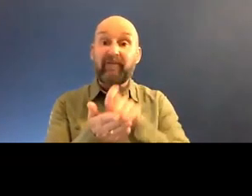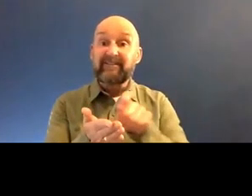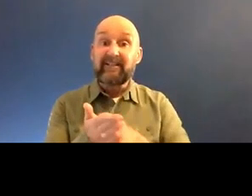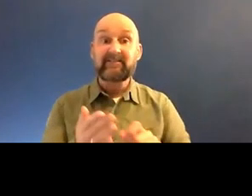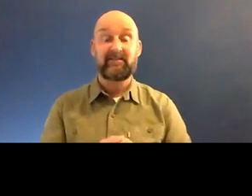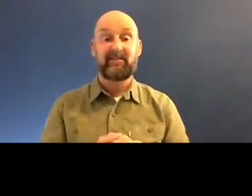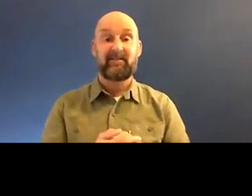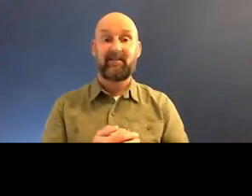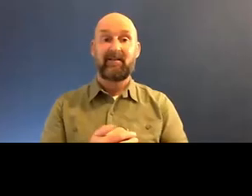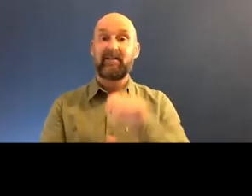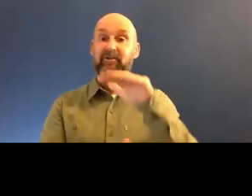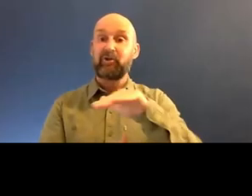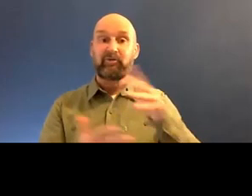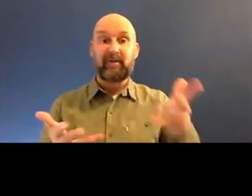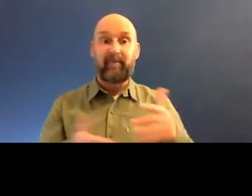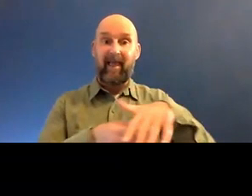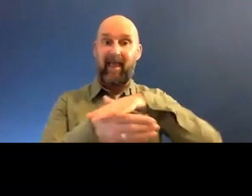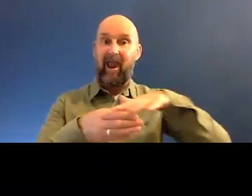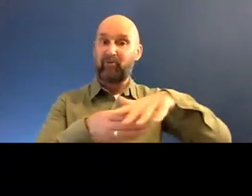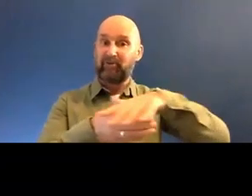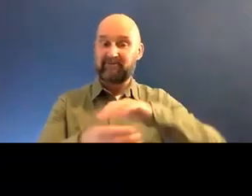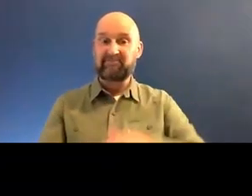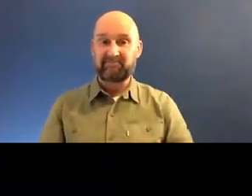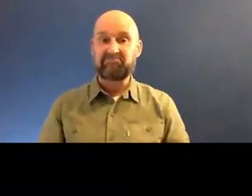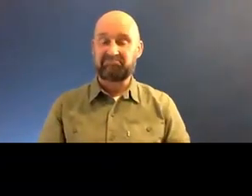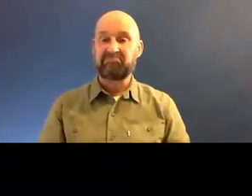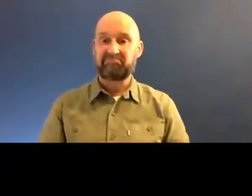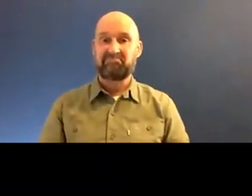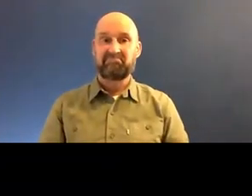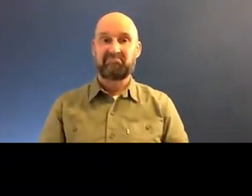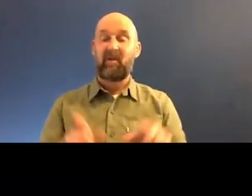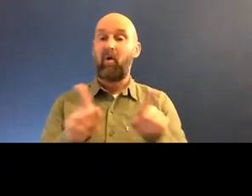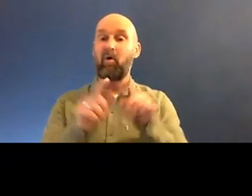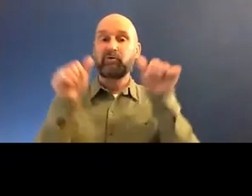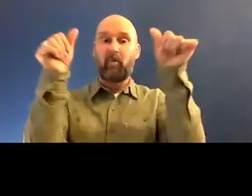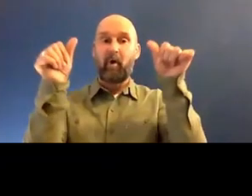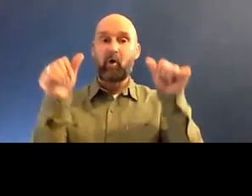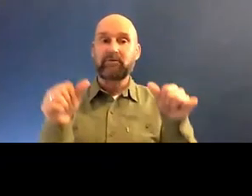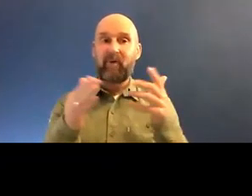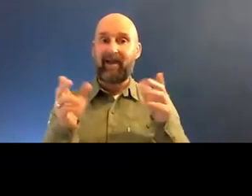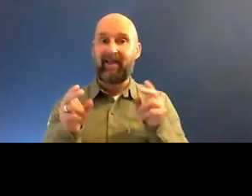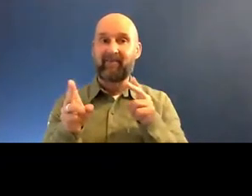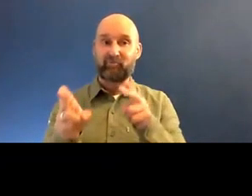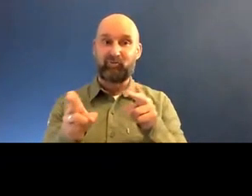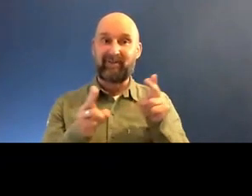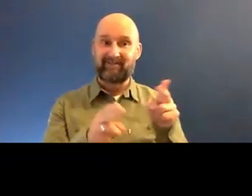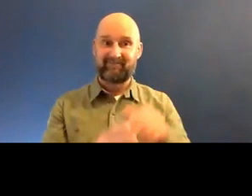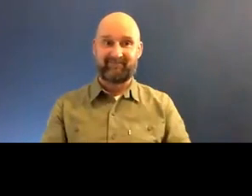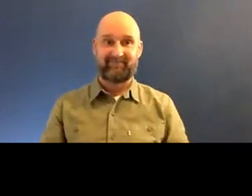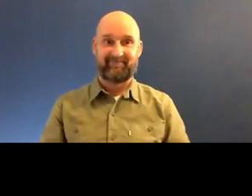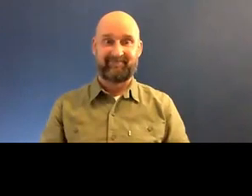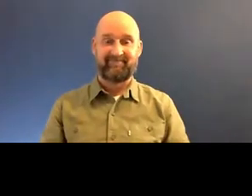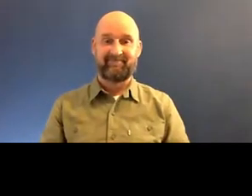children play areas to actually see in the streets. So one thing I don't